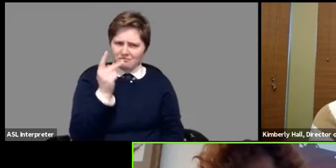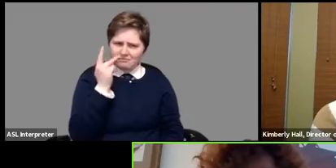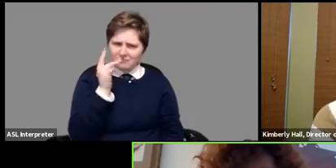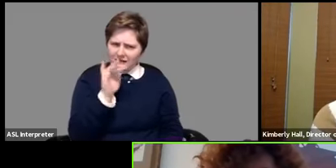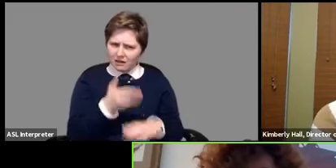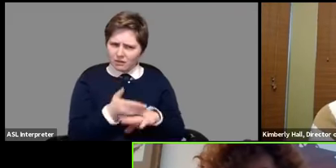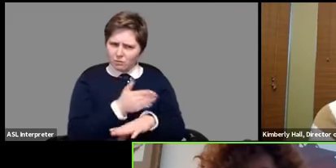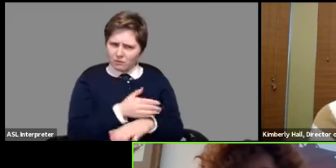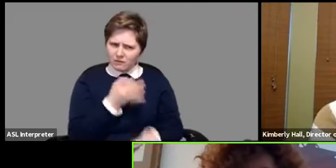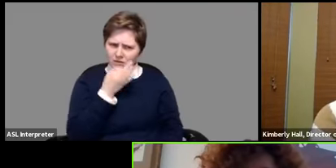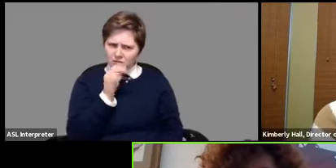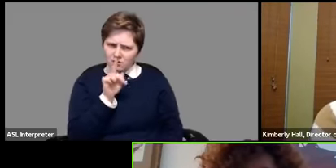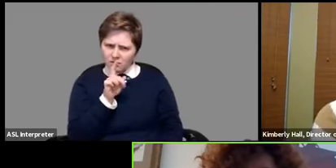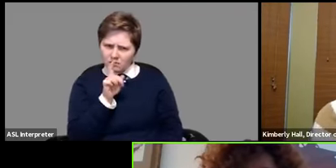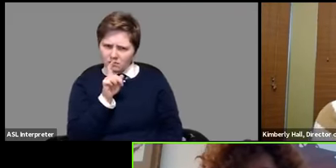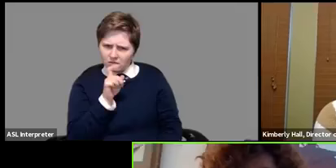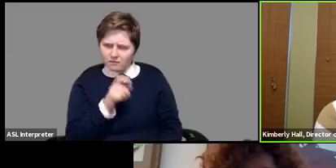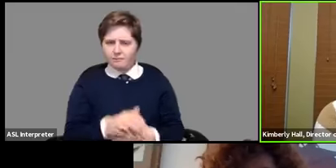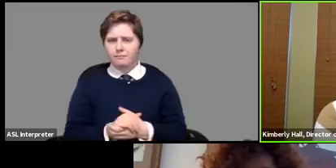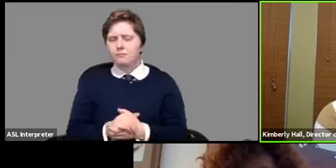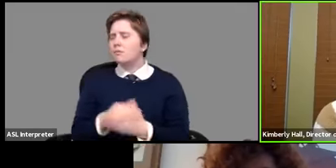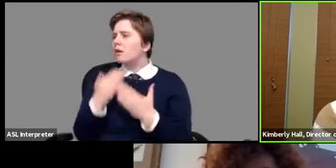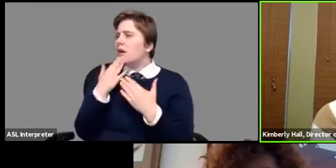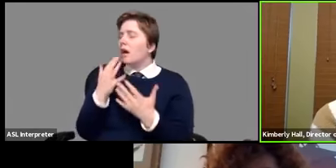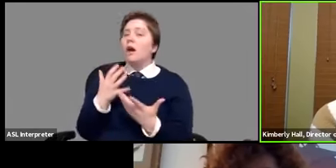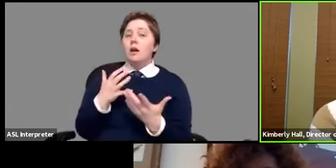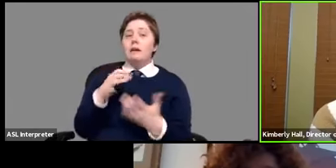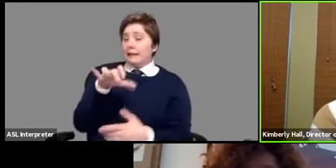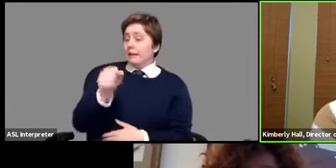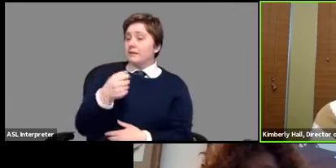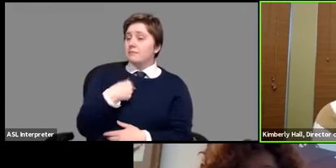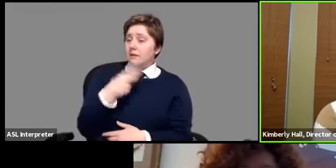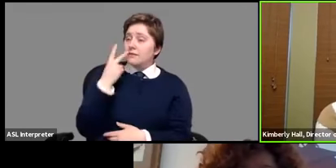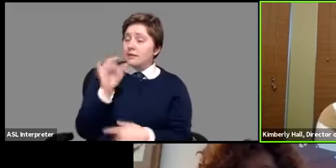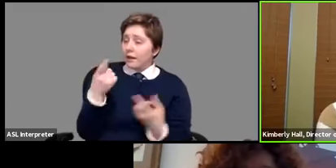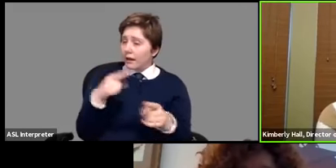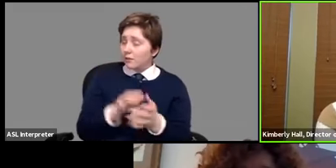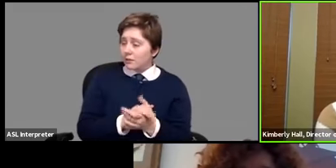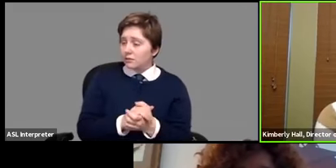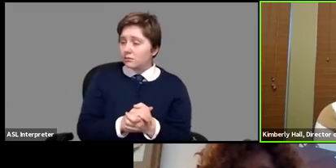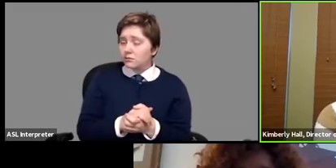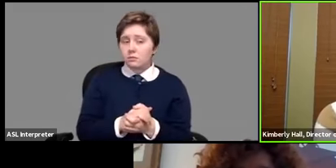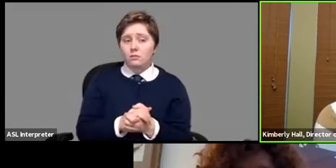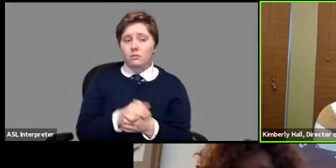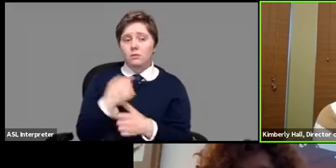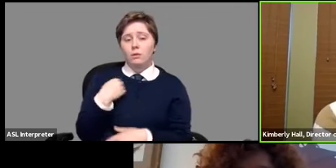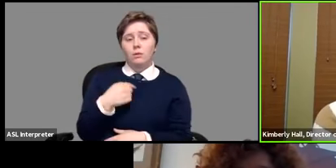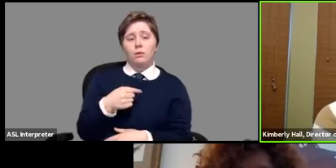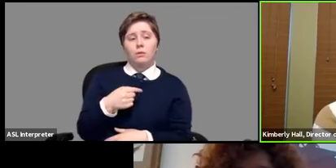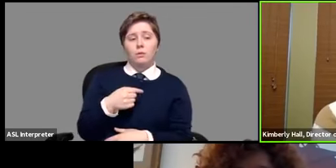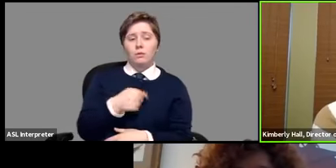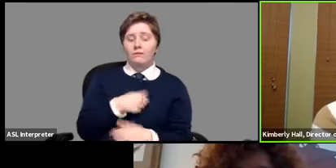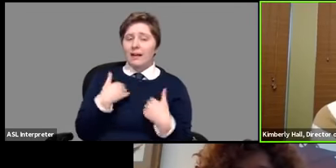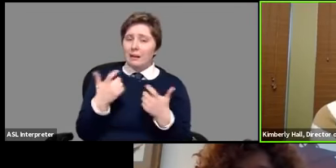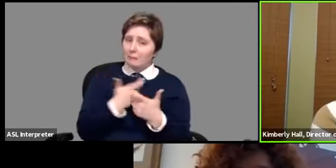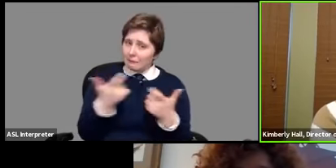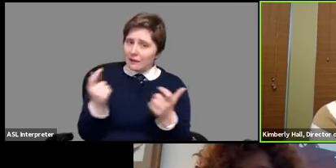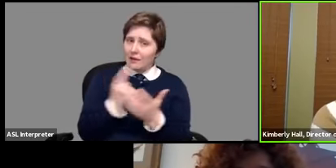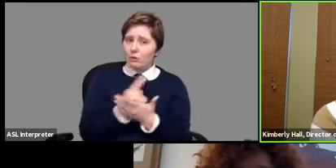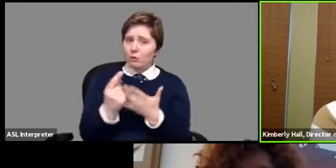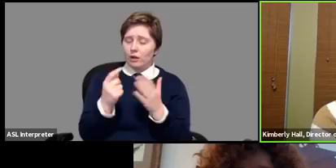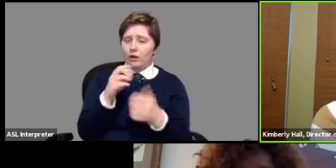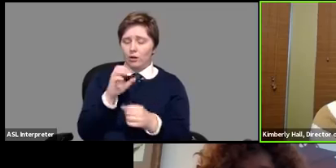anytime soon thank you i actually i do so we've had a really uh big week within